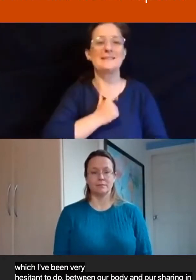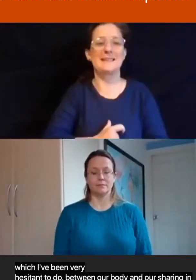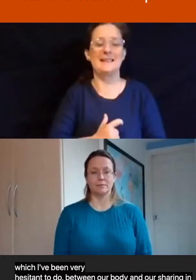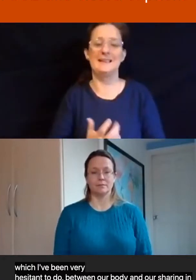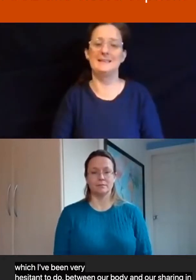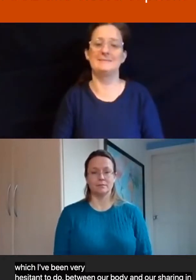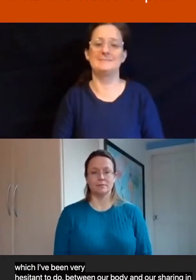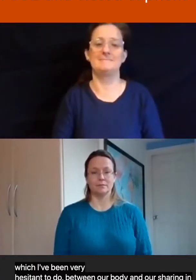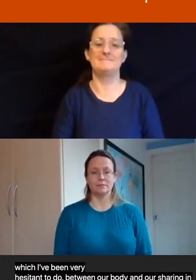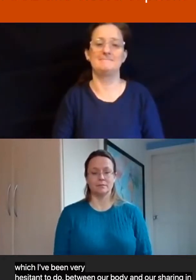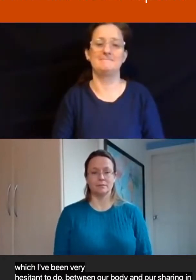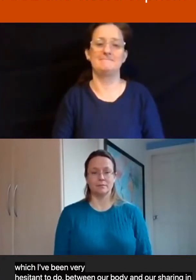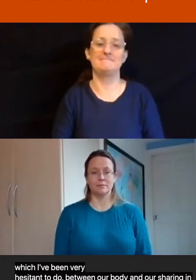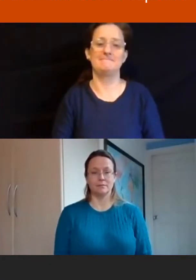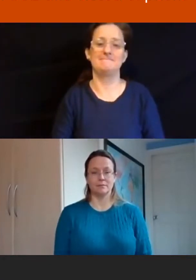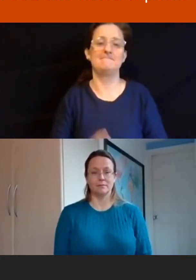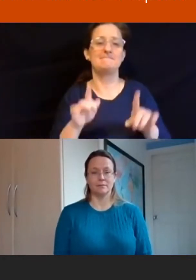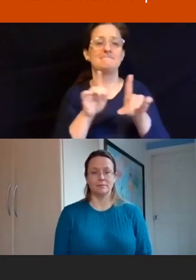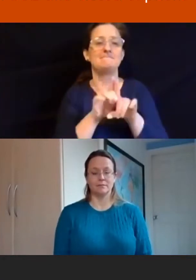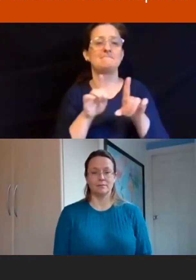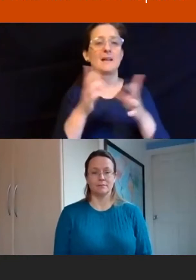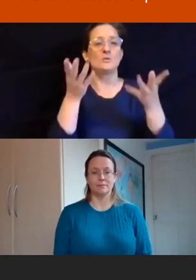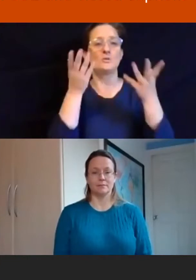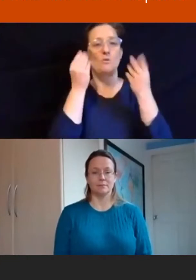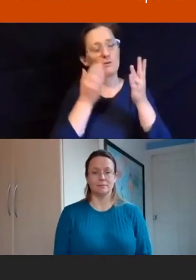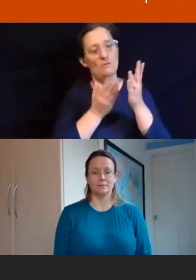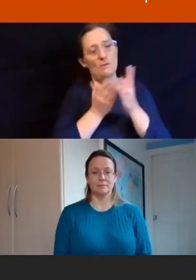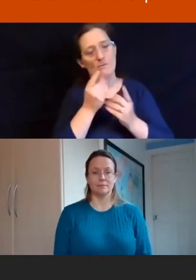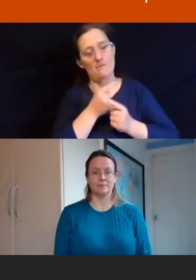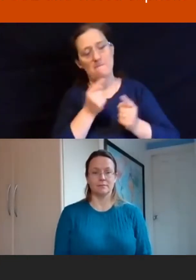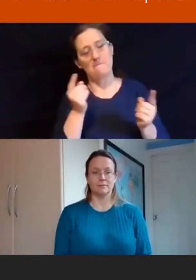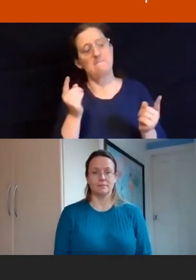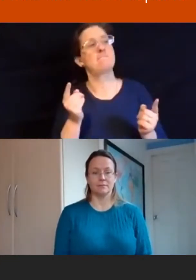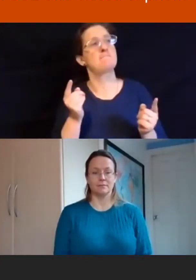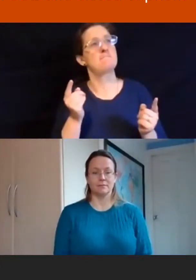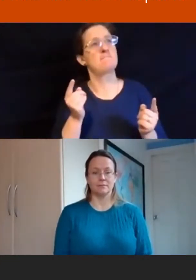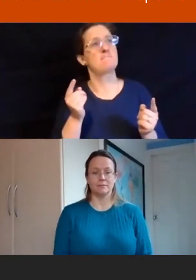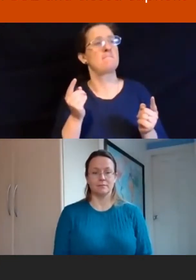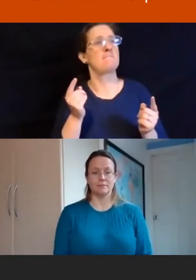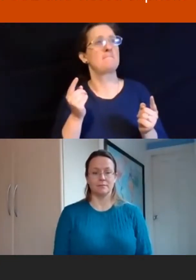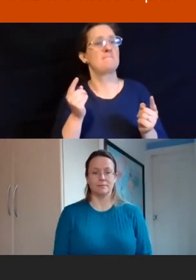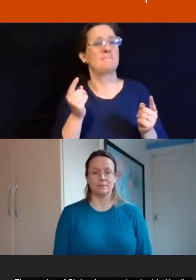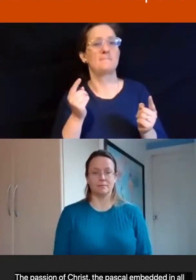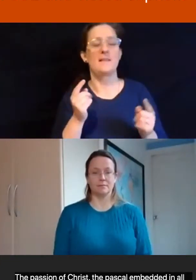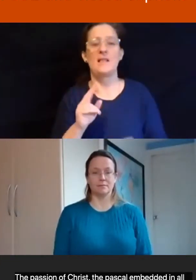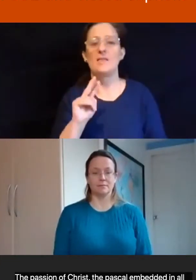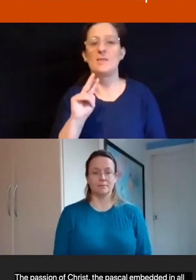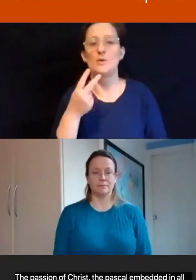I also learned through them negotiating what we call the 2 a.m. vigil.